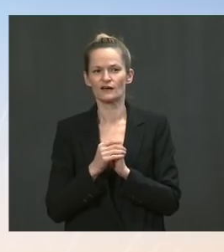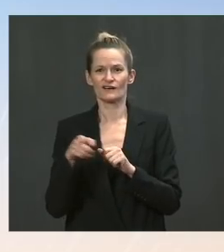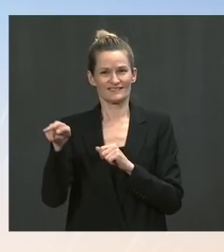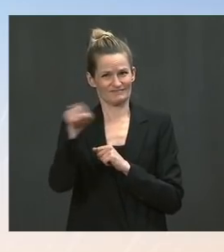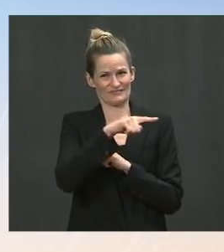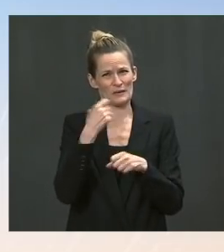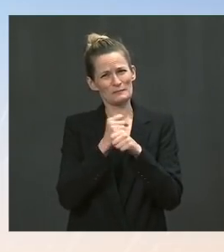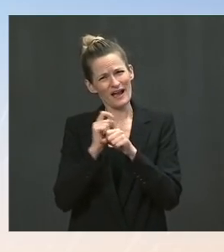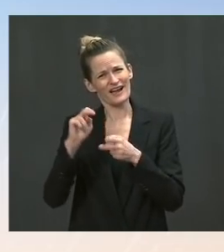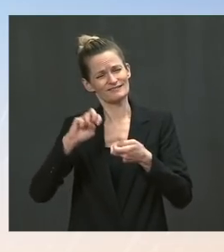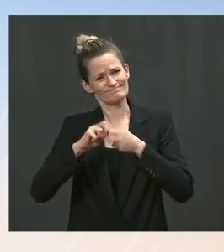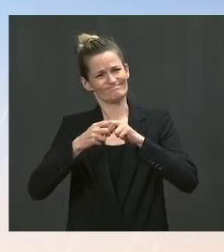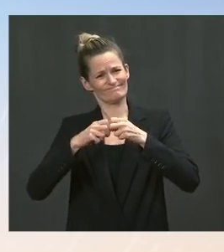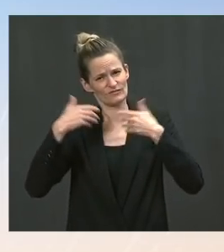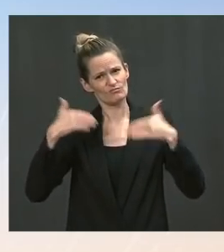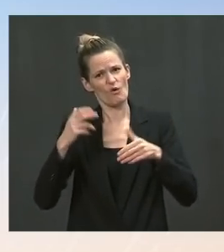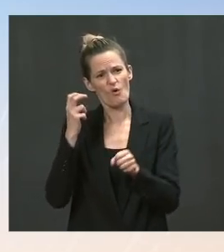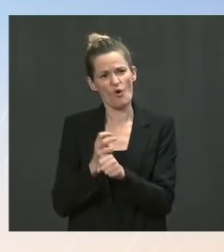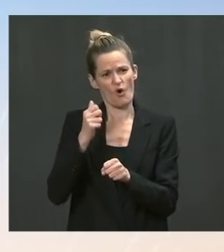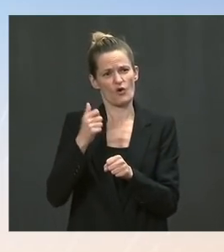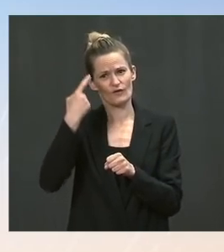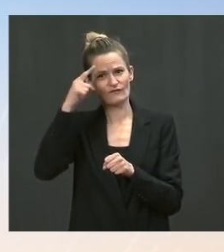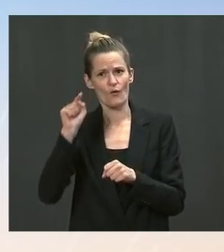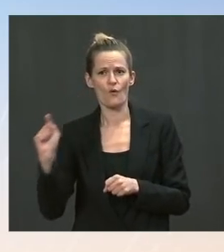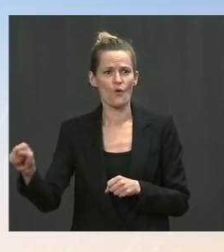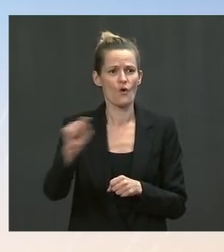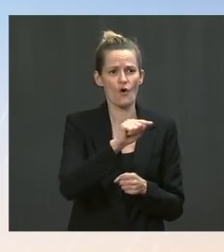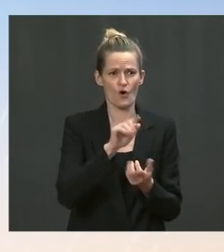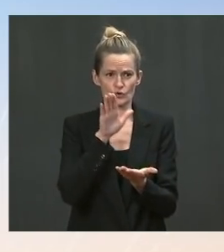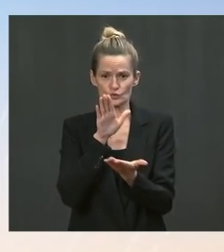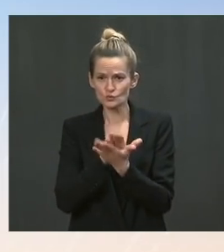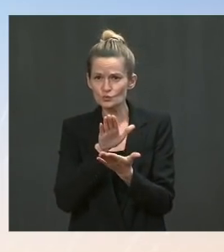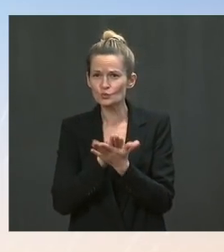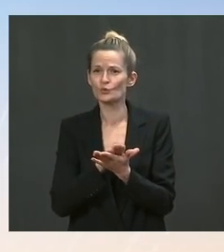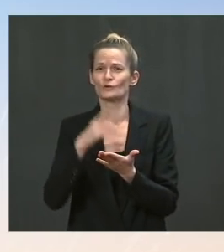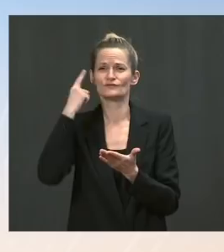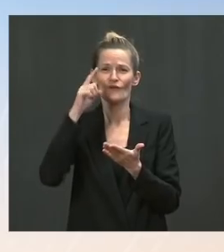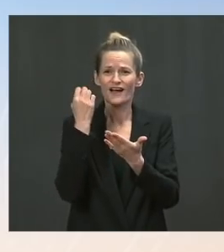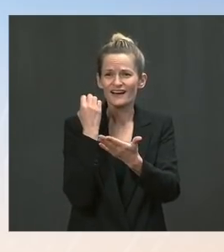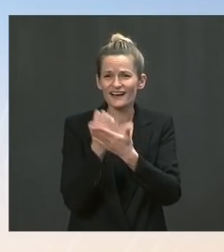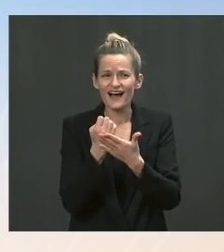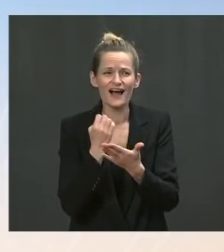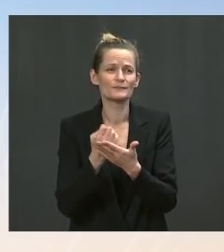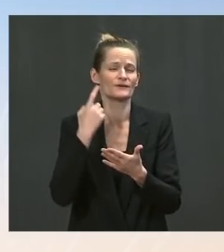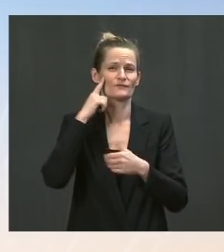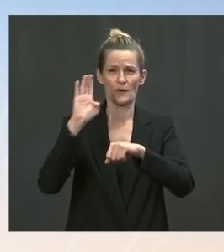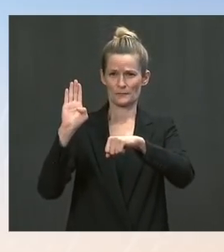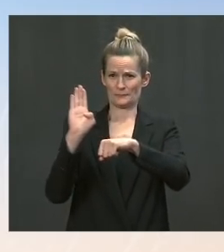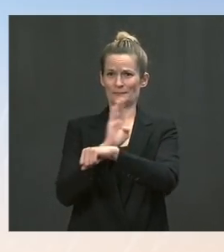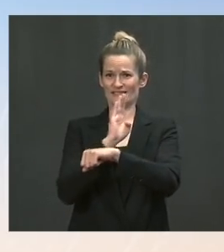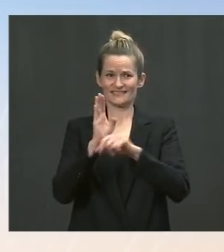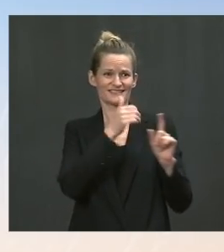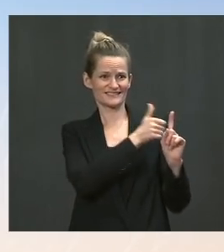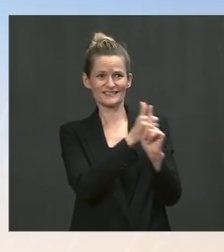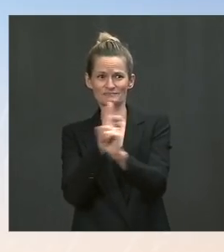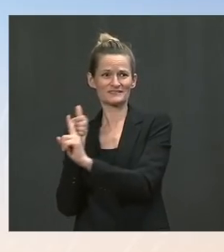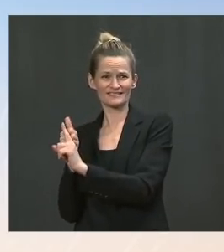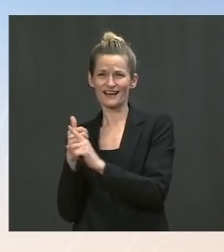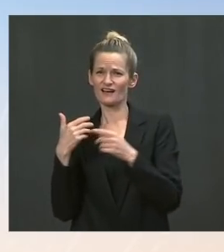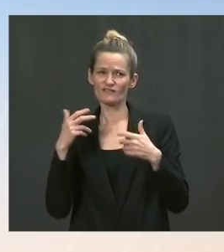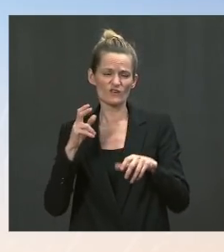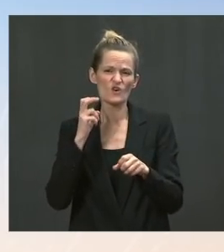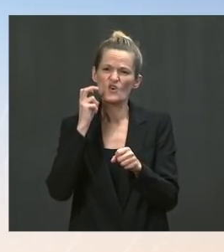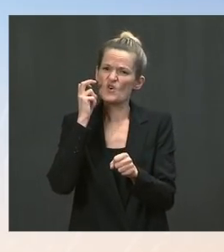localities, for schools, for businesses in some places to implement public health guidelines.